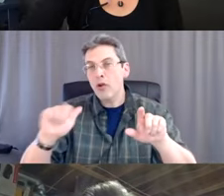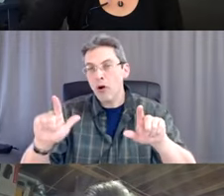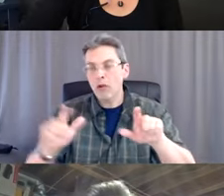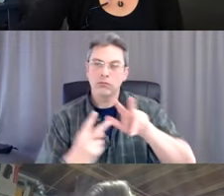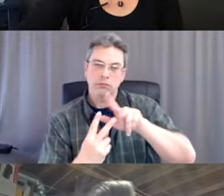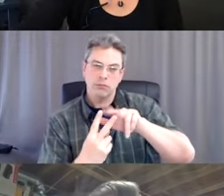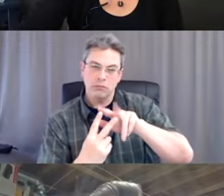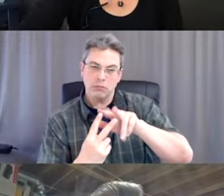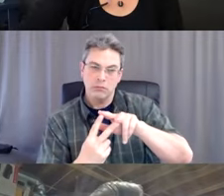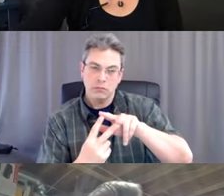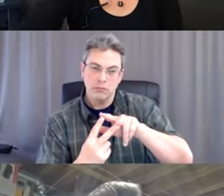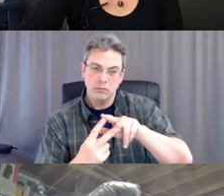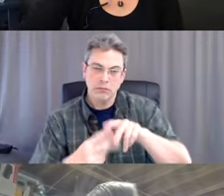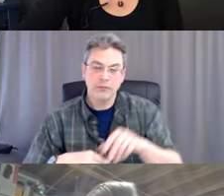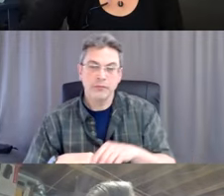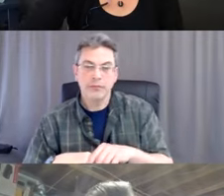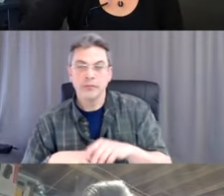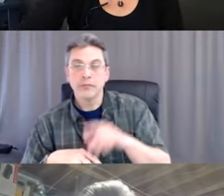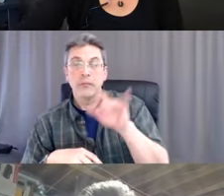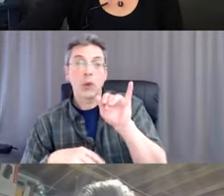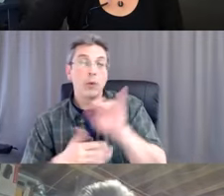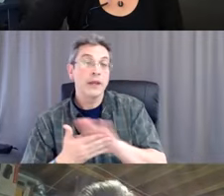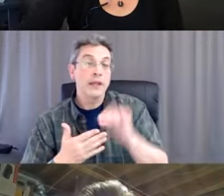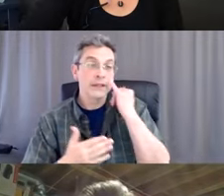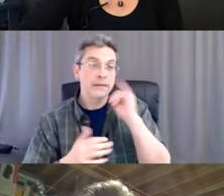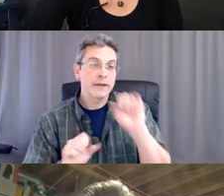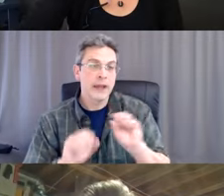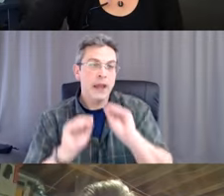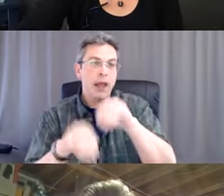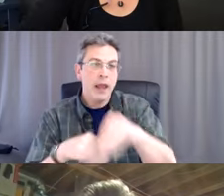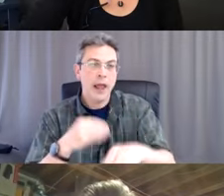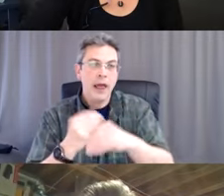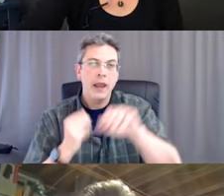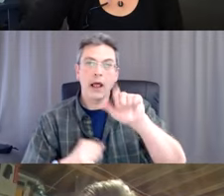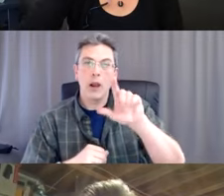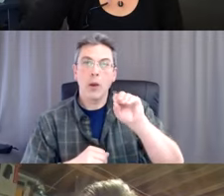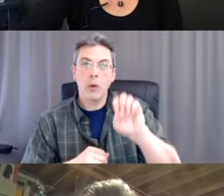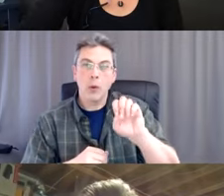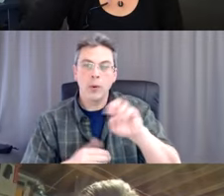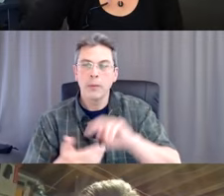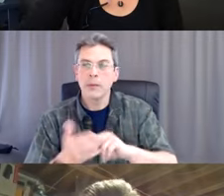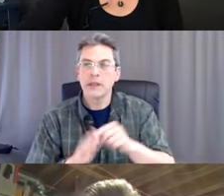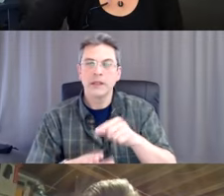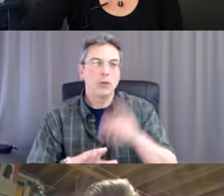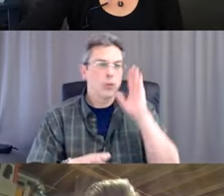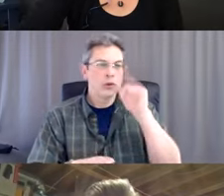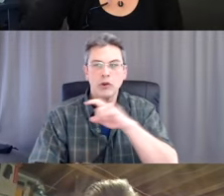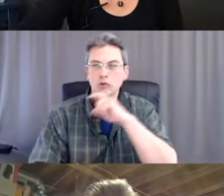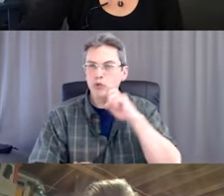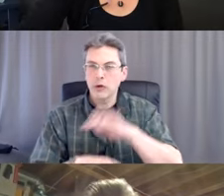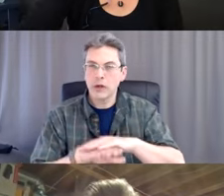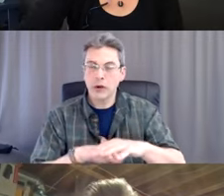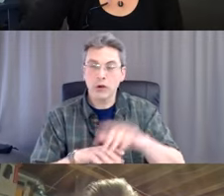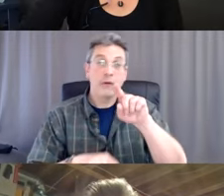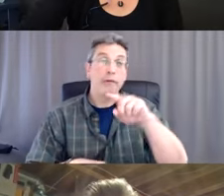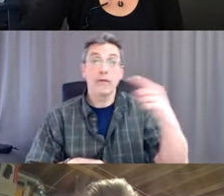And if you can get some with aloa in it, makes it nicer for your skin so they don't dry out. In the first wave, I'm sure we were washing our hands